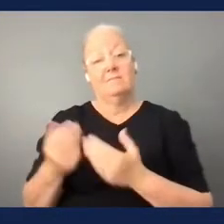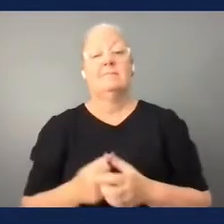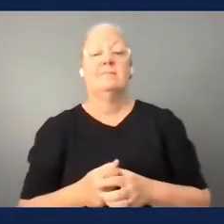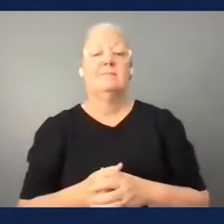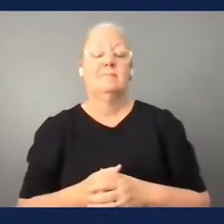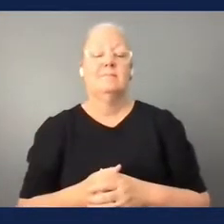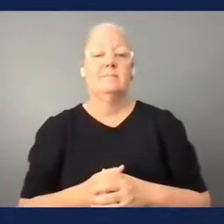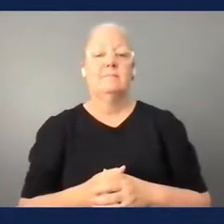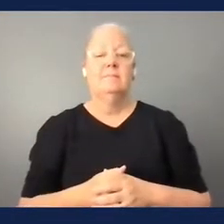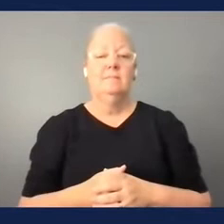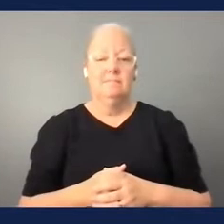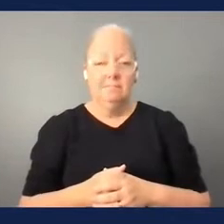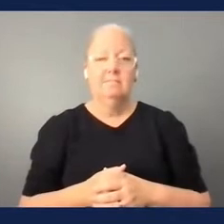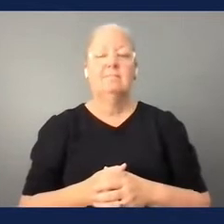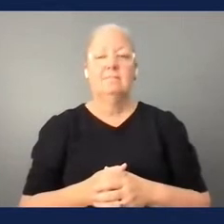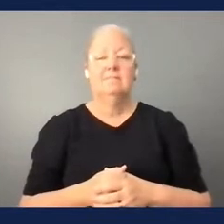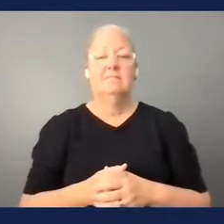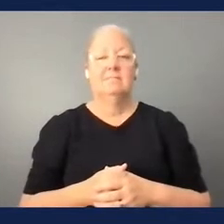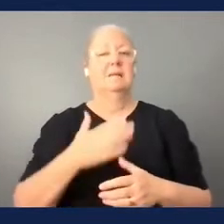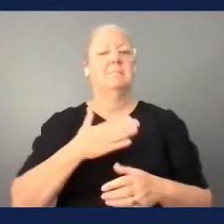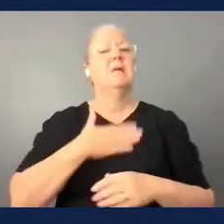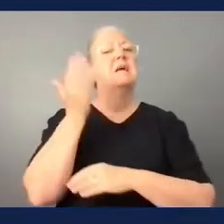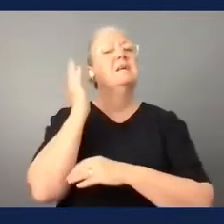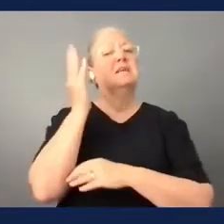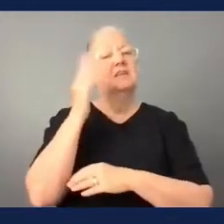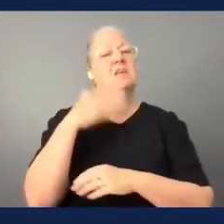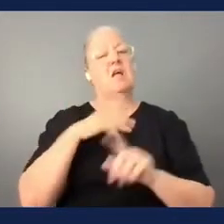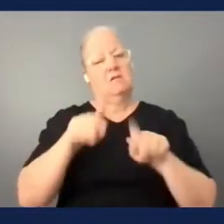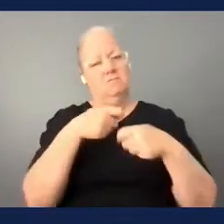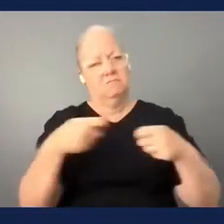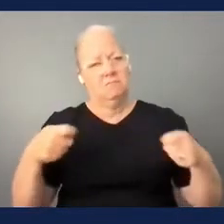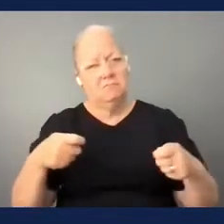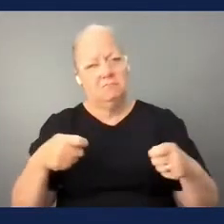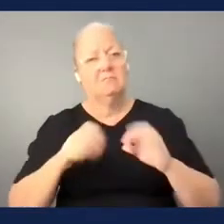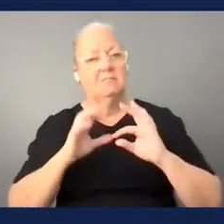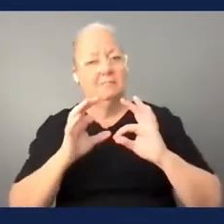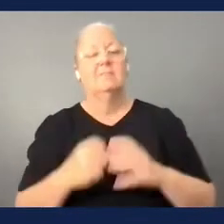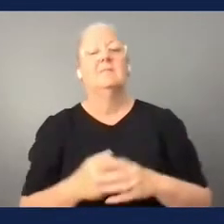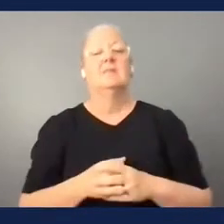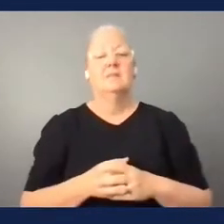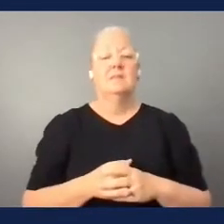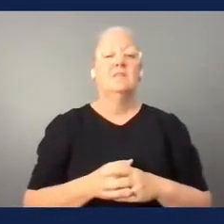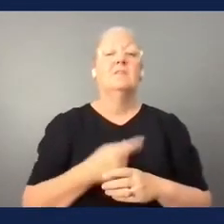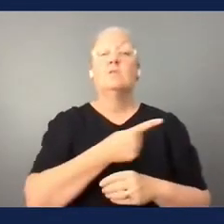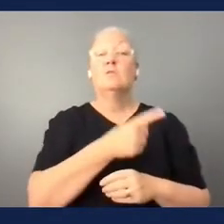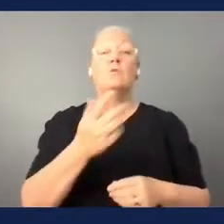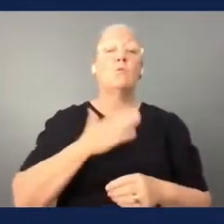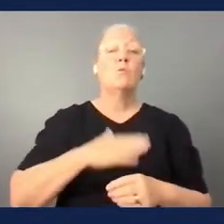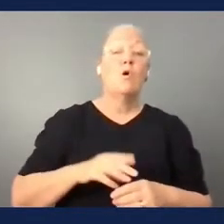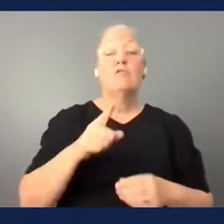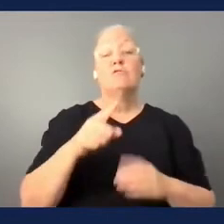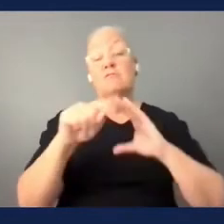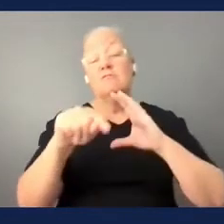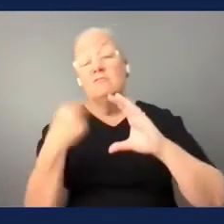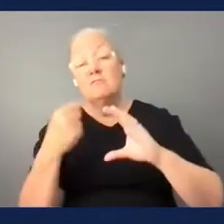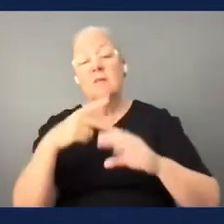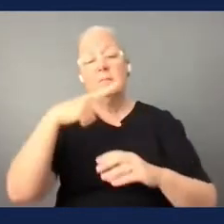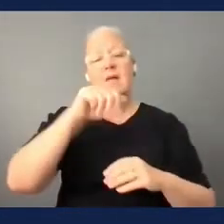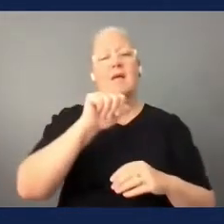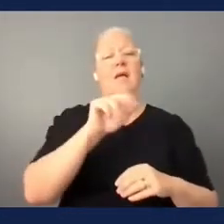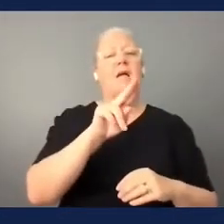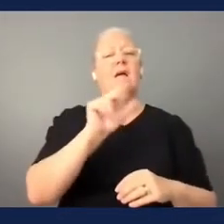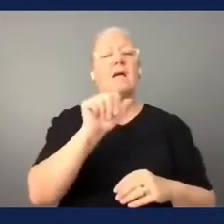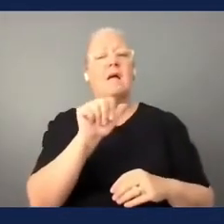yeah so that covers my presentation today um and if you need anything feel free to contact us at parafootball and just my